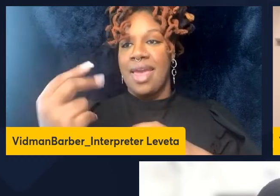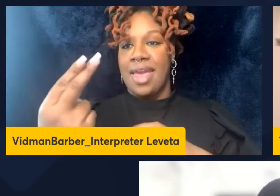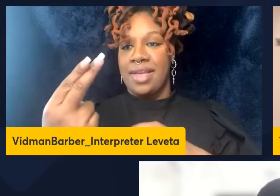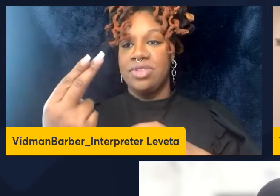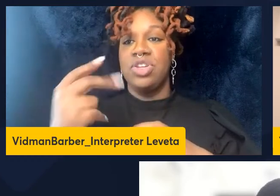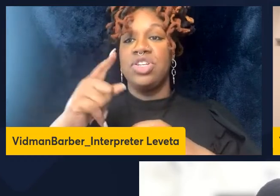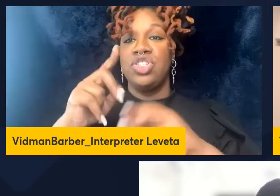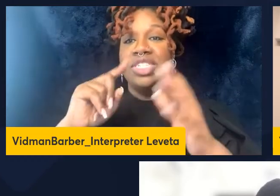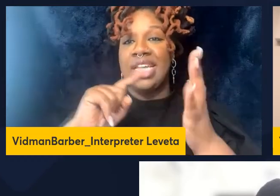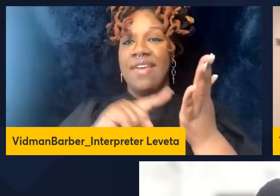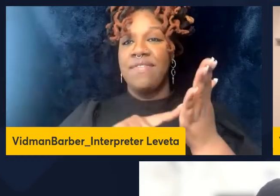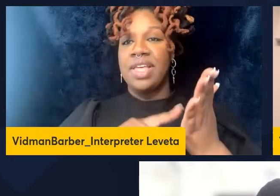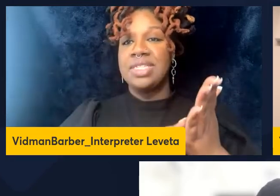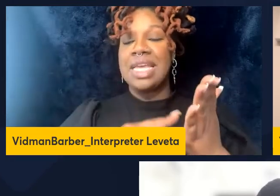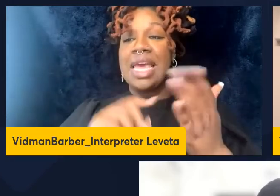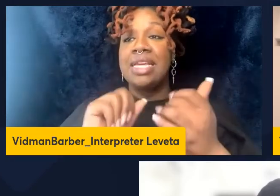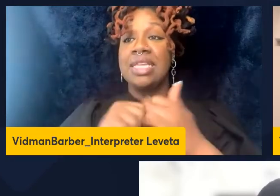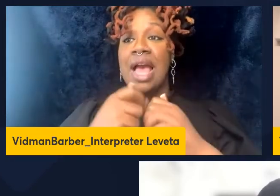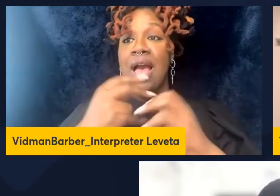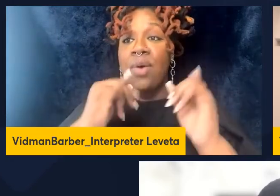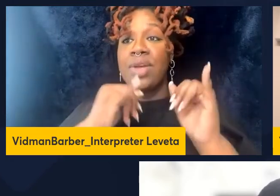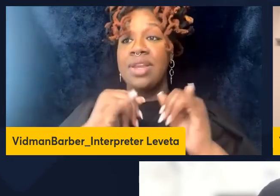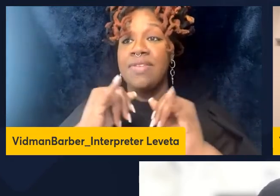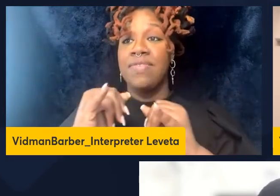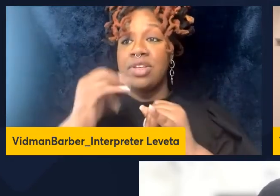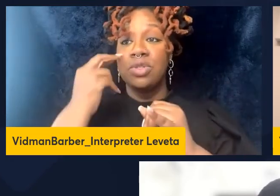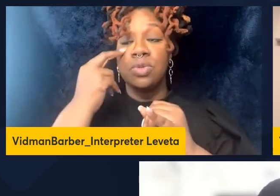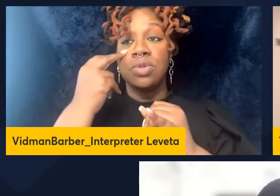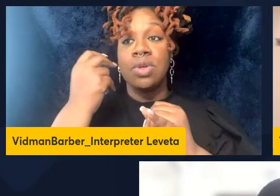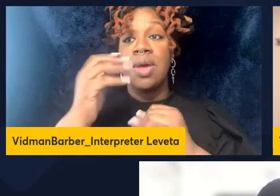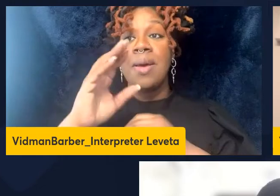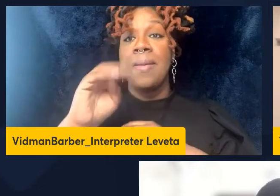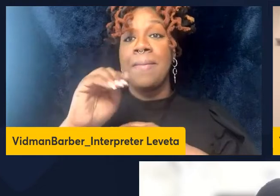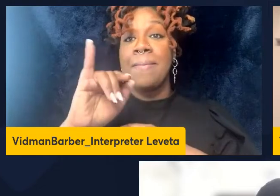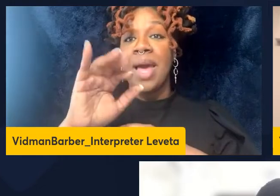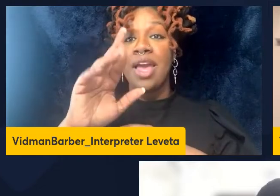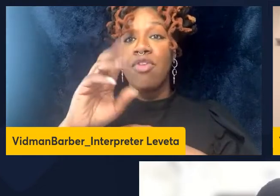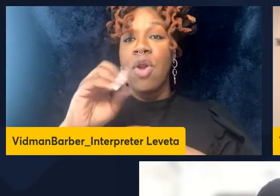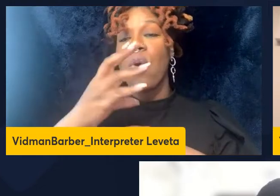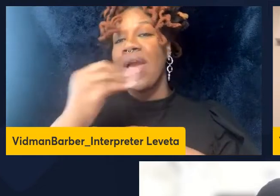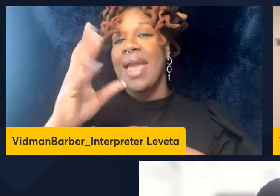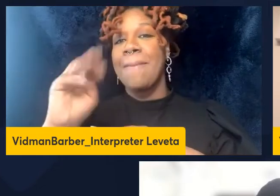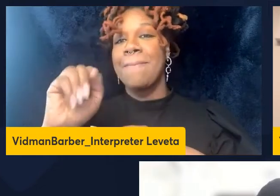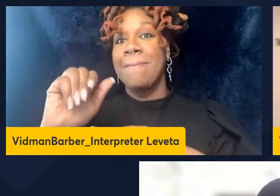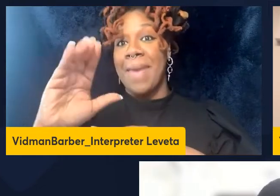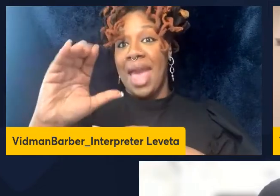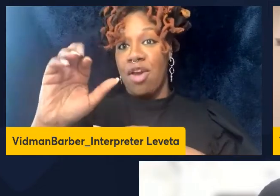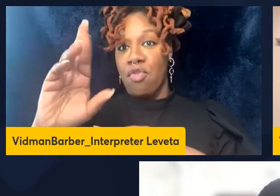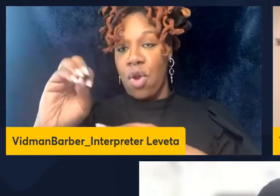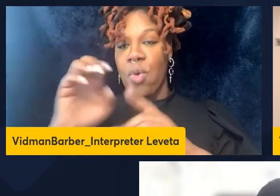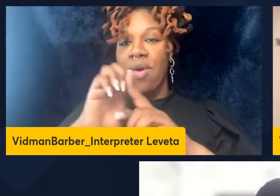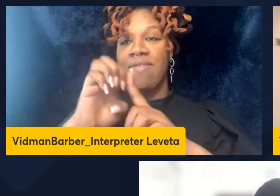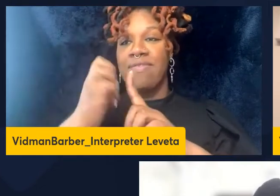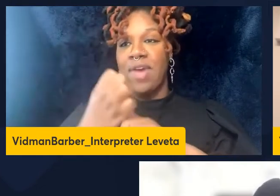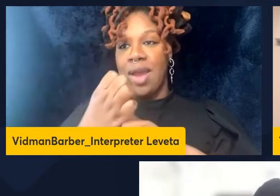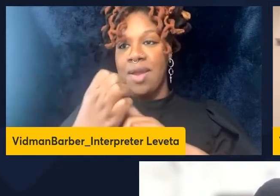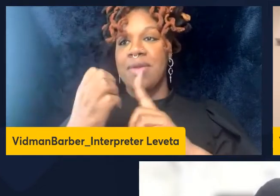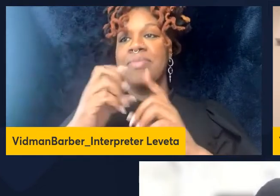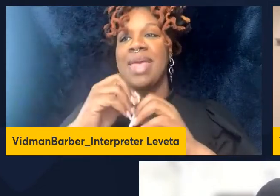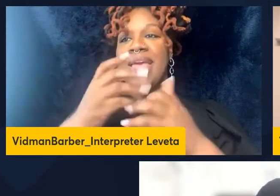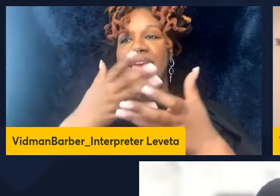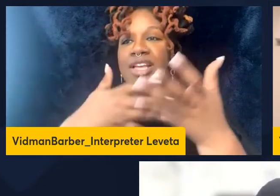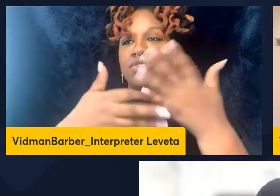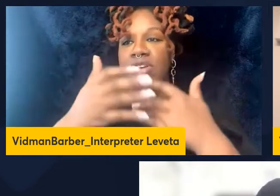how an individual's macro and or micro environment together with its interaction with host genetic